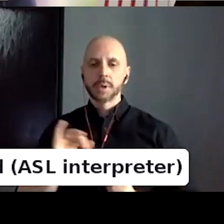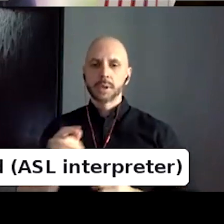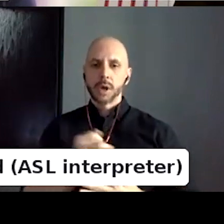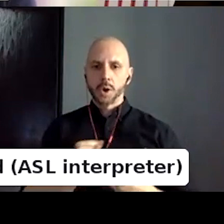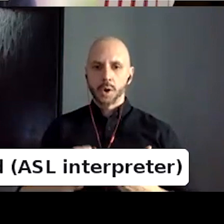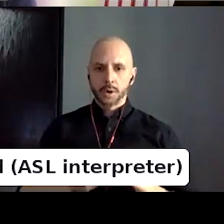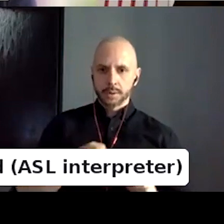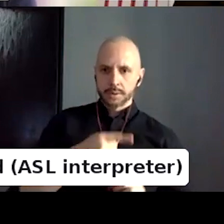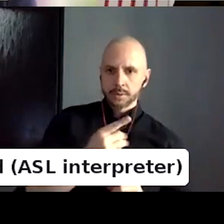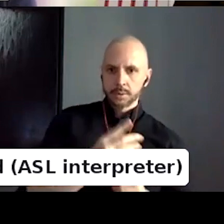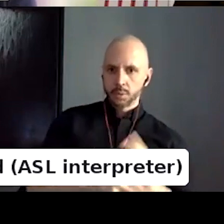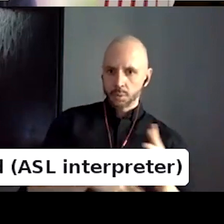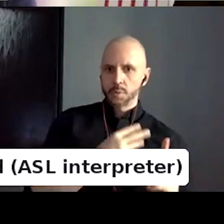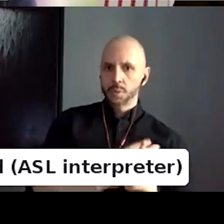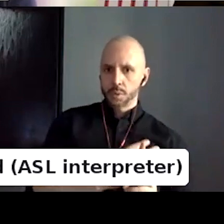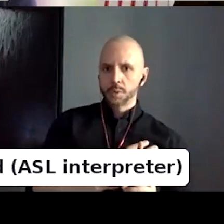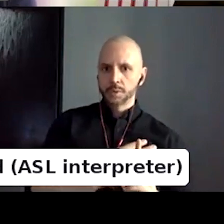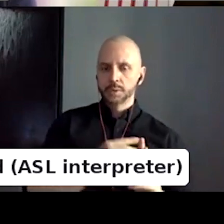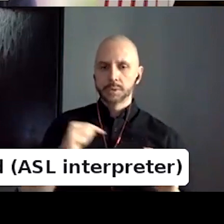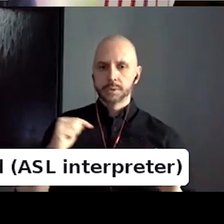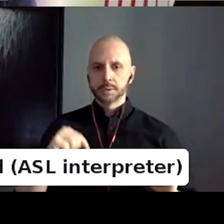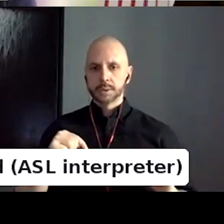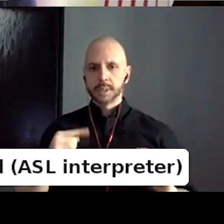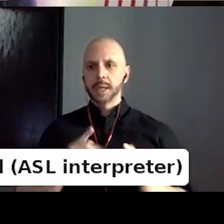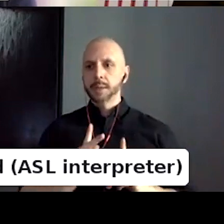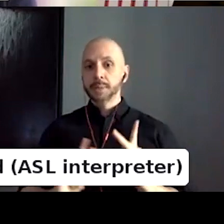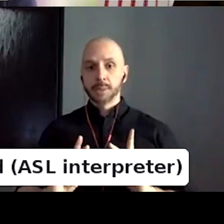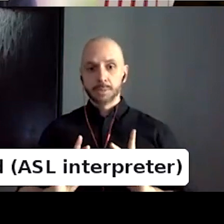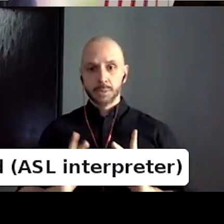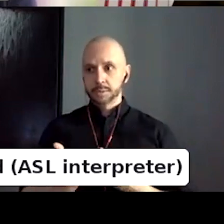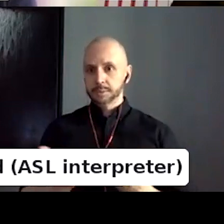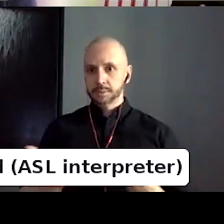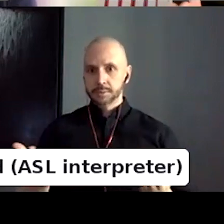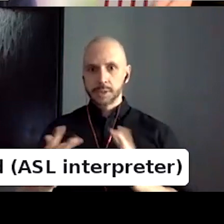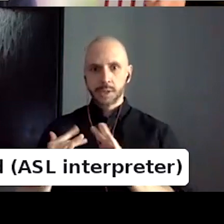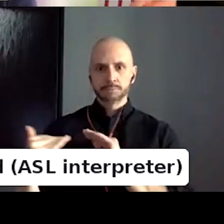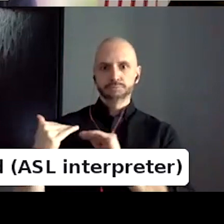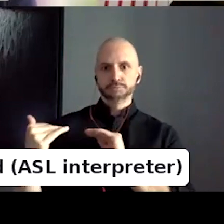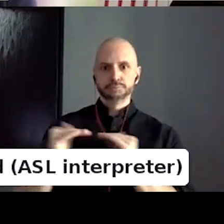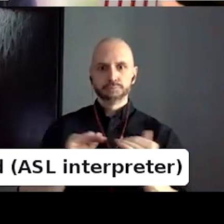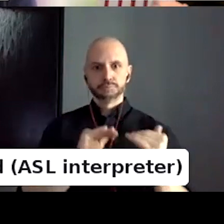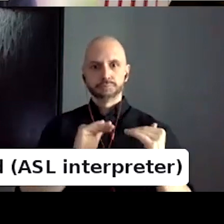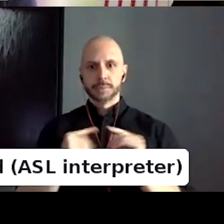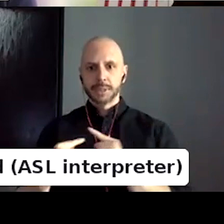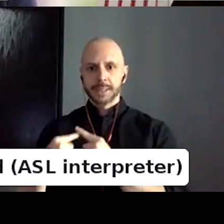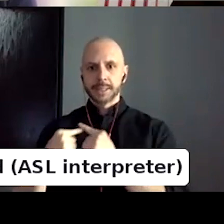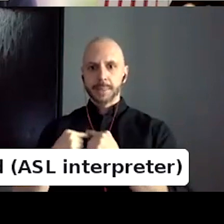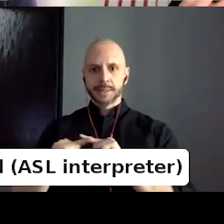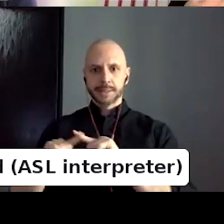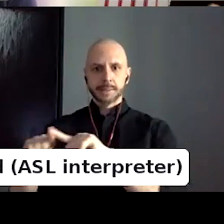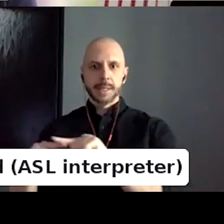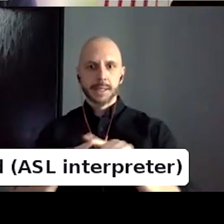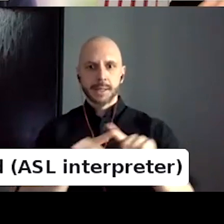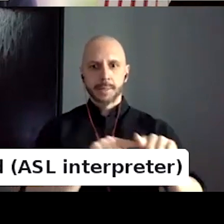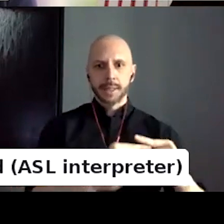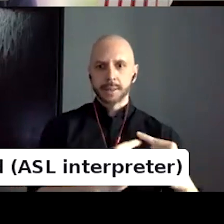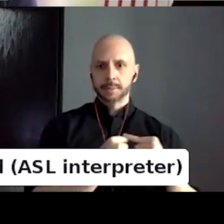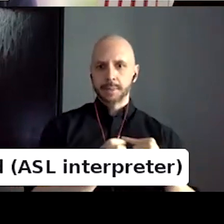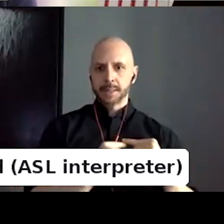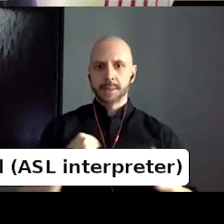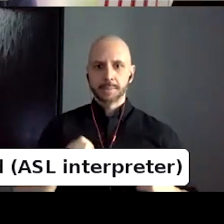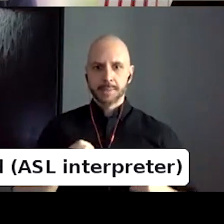that people are very dependent upon each other. And reading this book, working on this book really